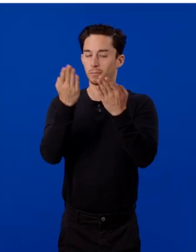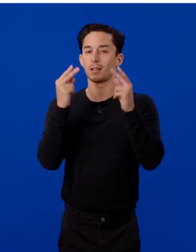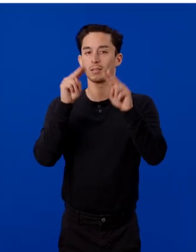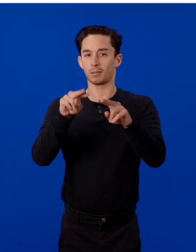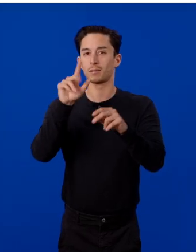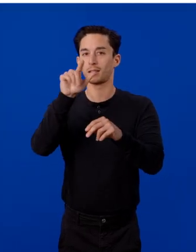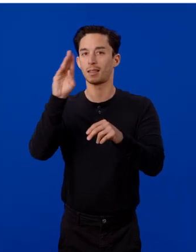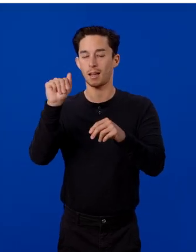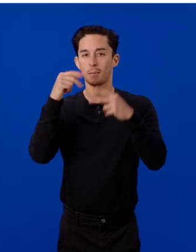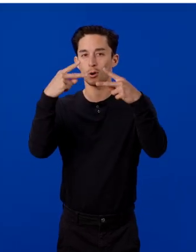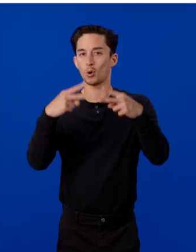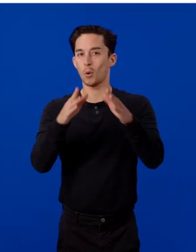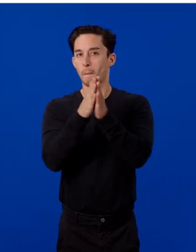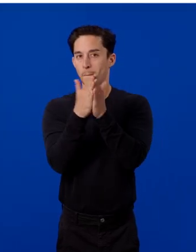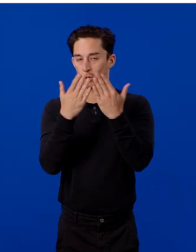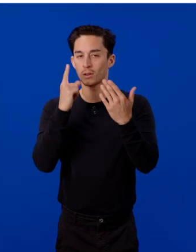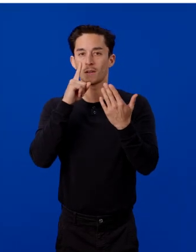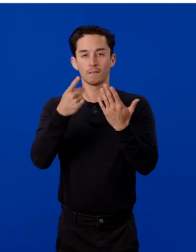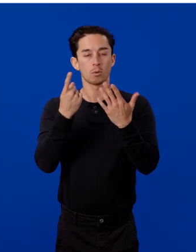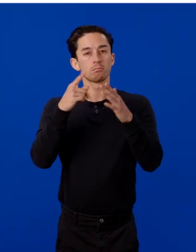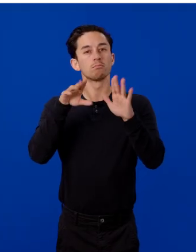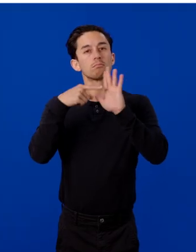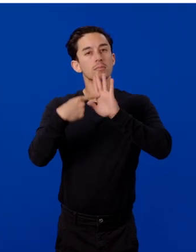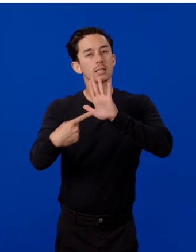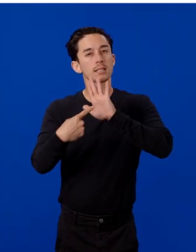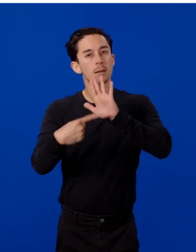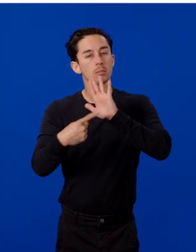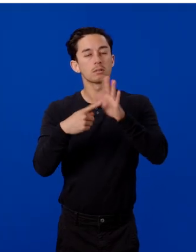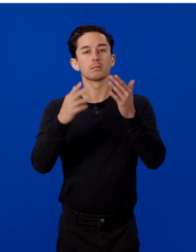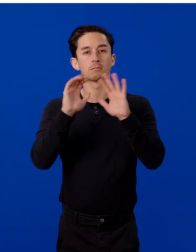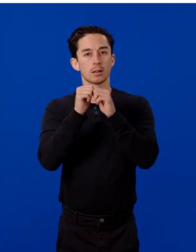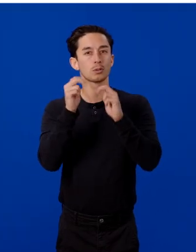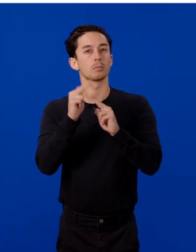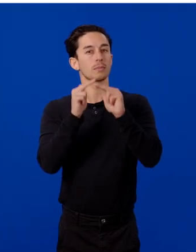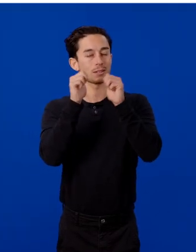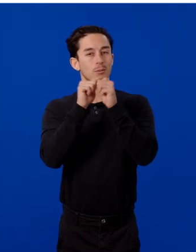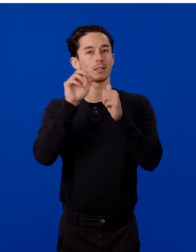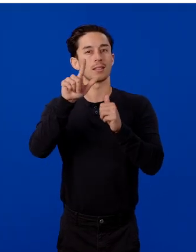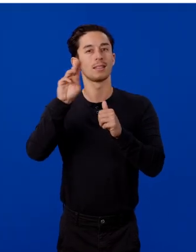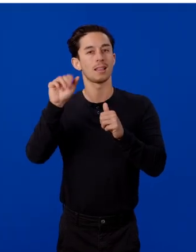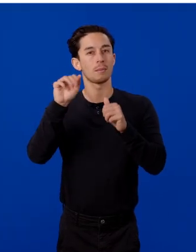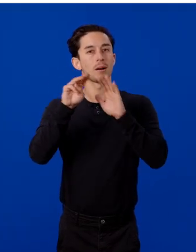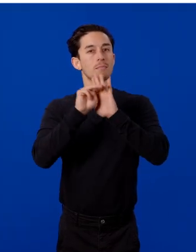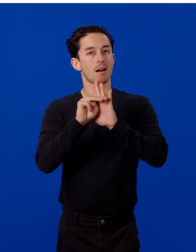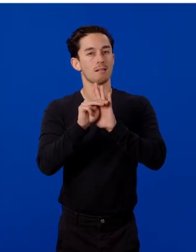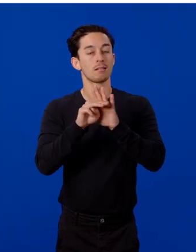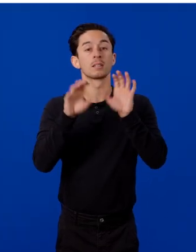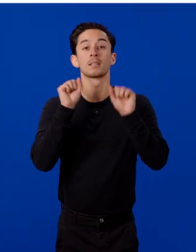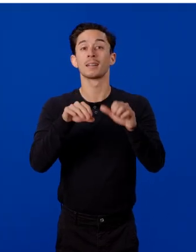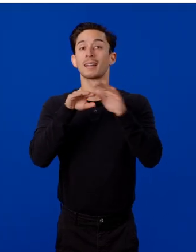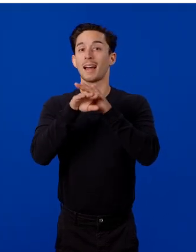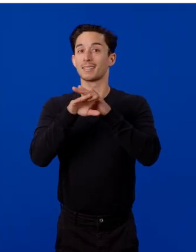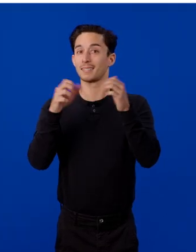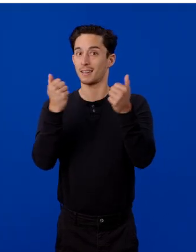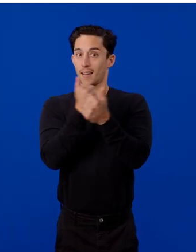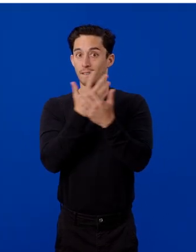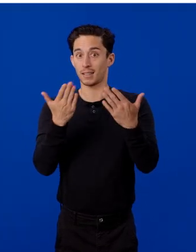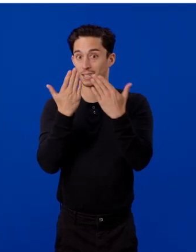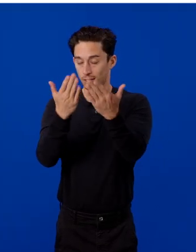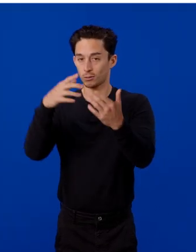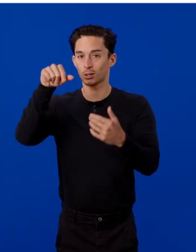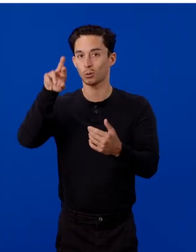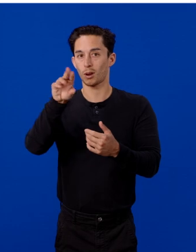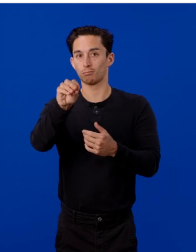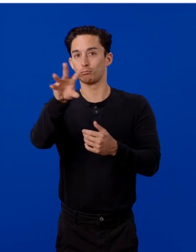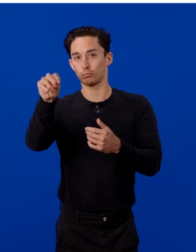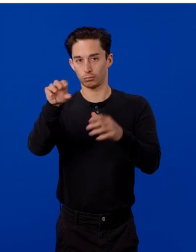Cookbook for end-to-end examples on building with Lama models. You can access all of this knowledge via the QR